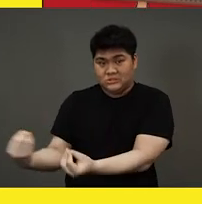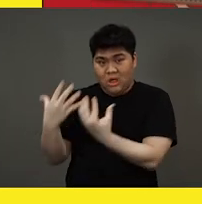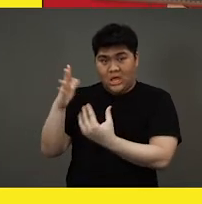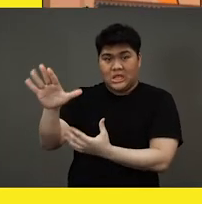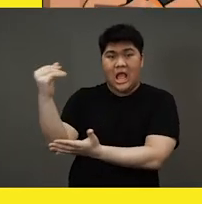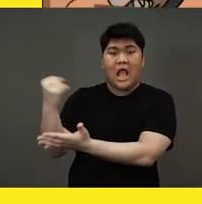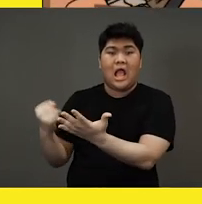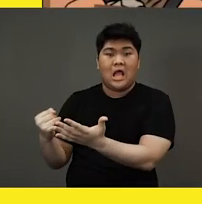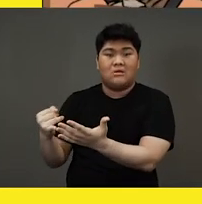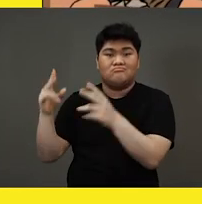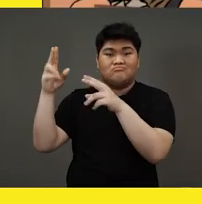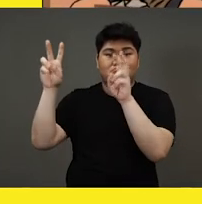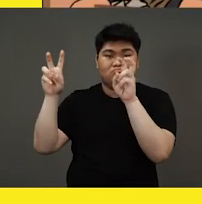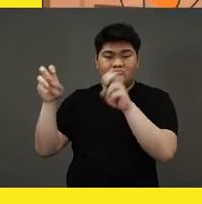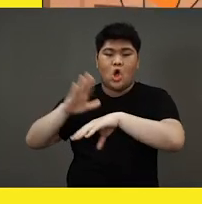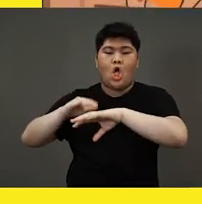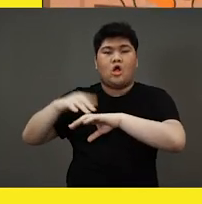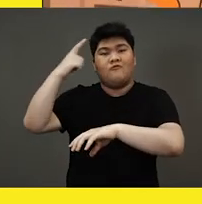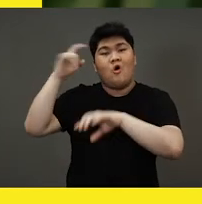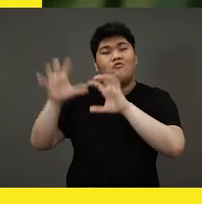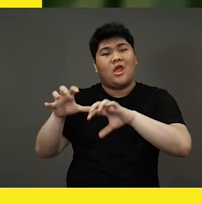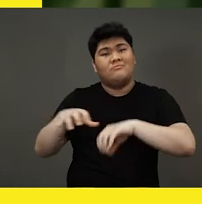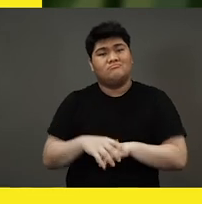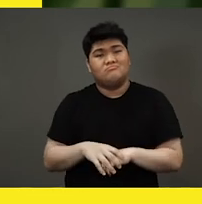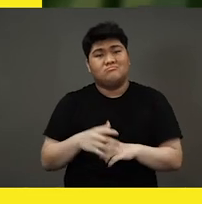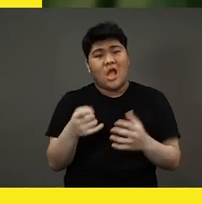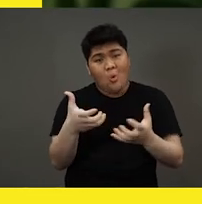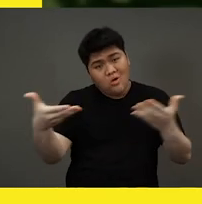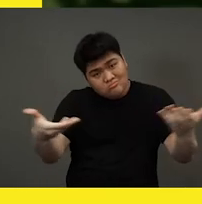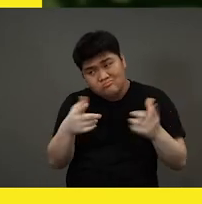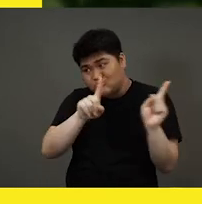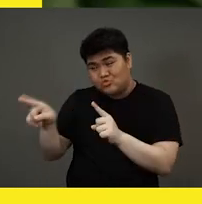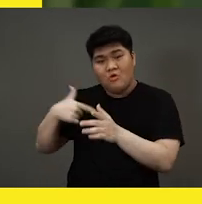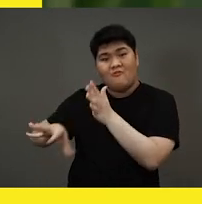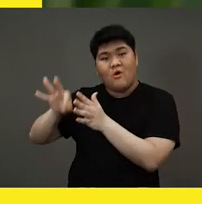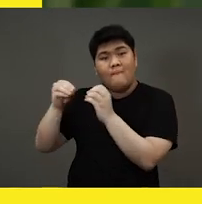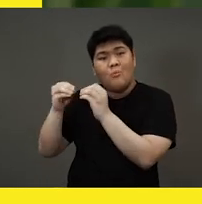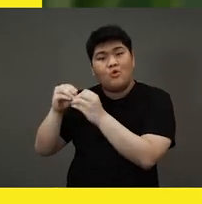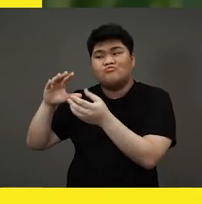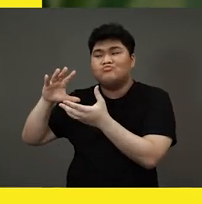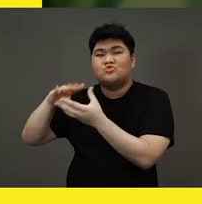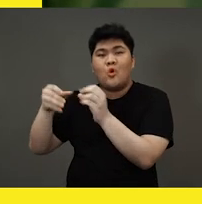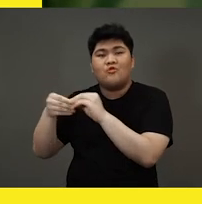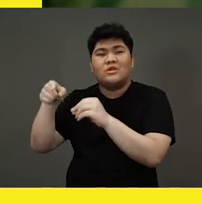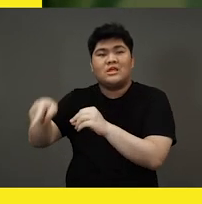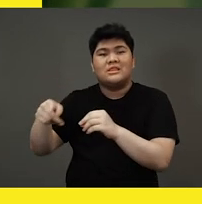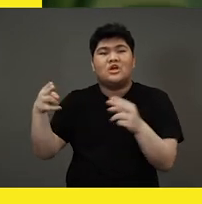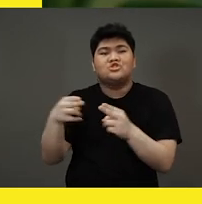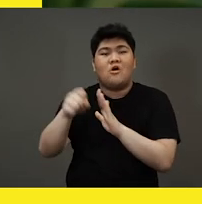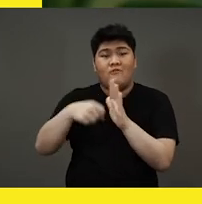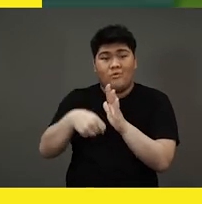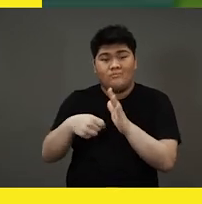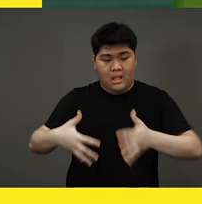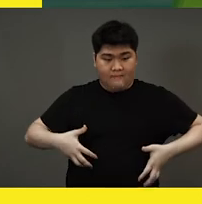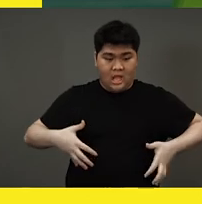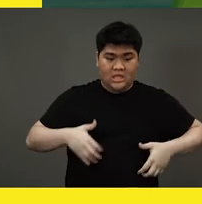Khoi Sam Nang's artwork, Calling for Rain. I'd like to invite you to find out more stories about the animals featured in that short film, the